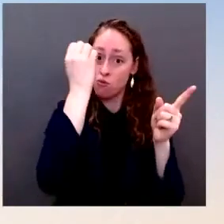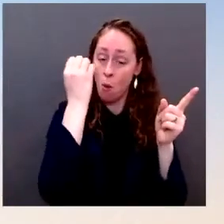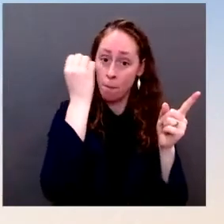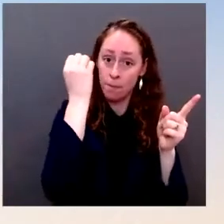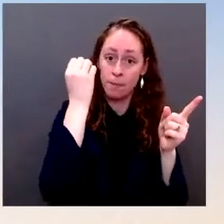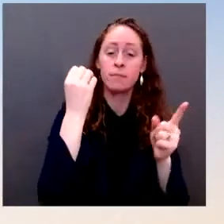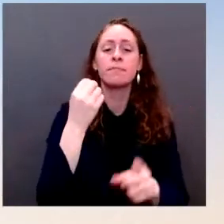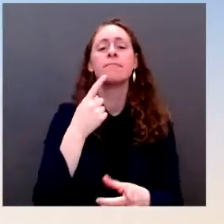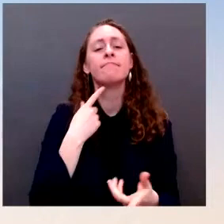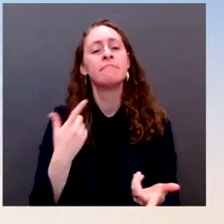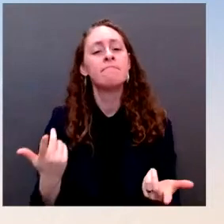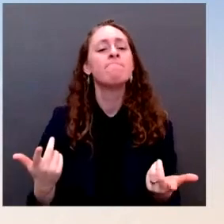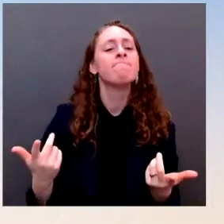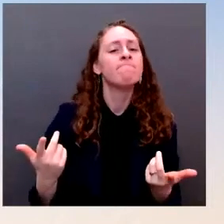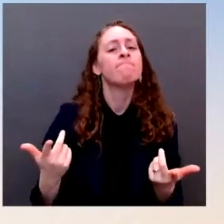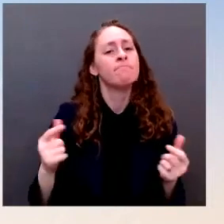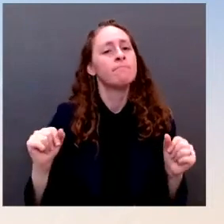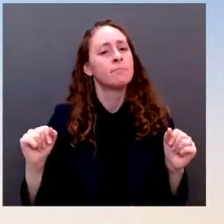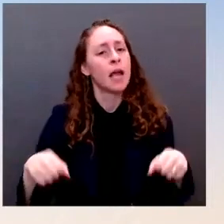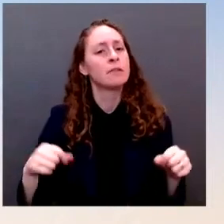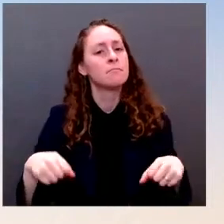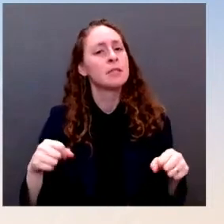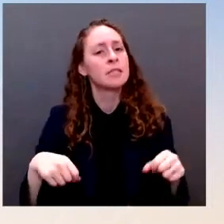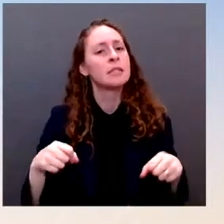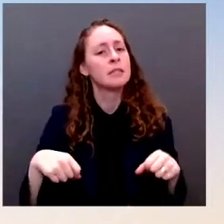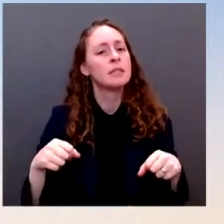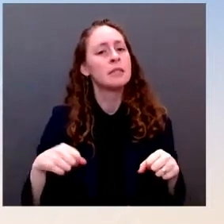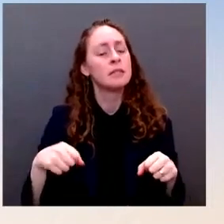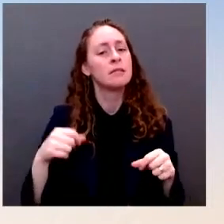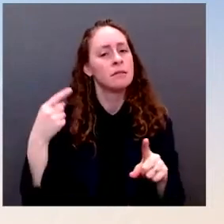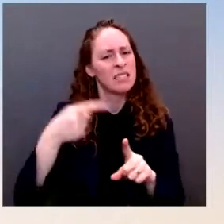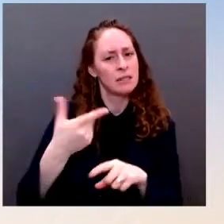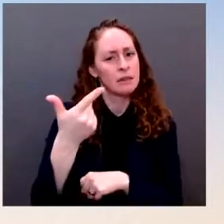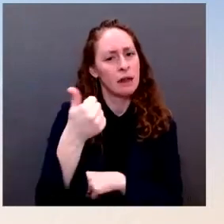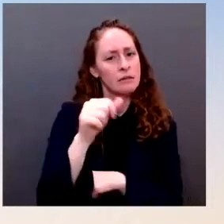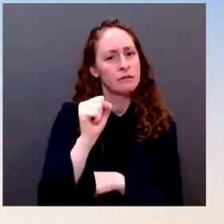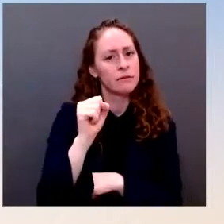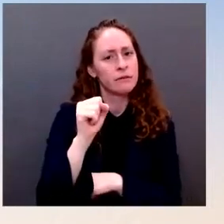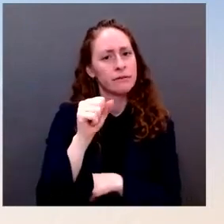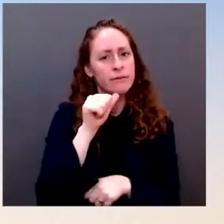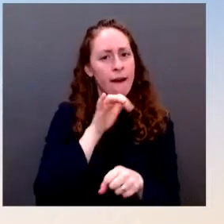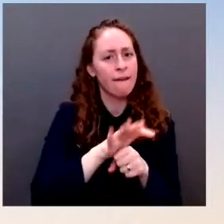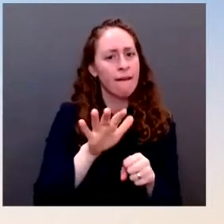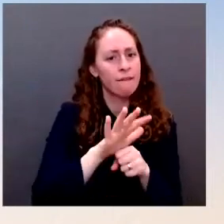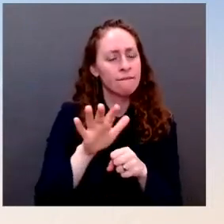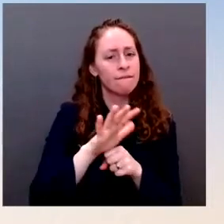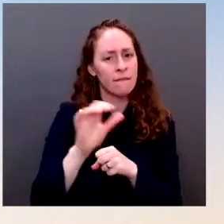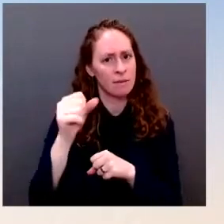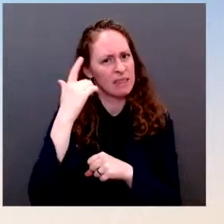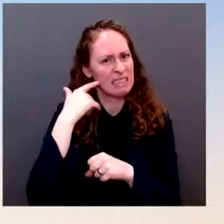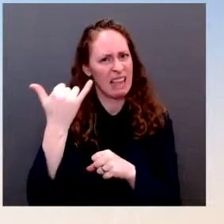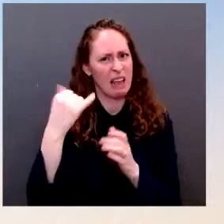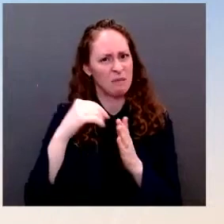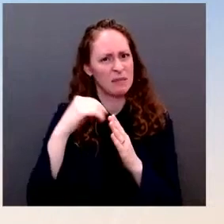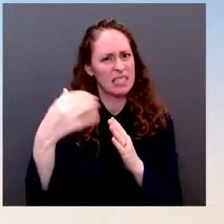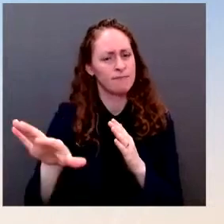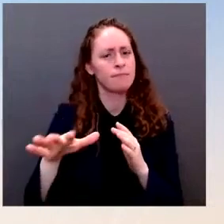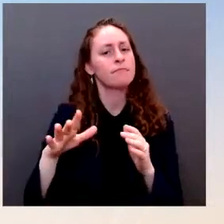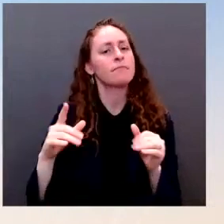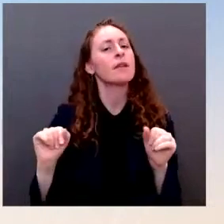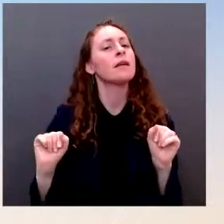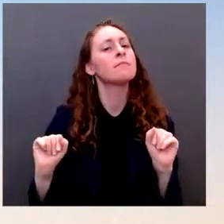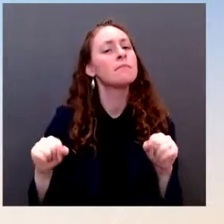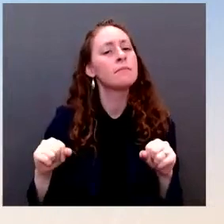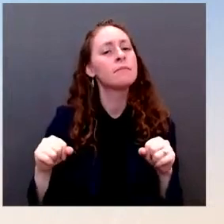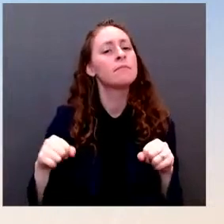experiencing high gas prices, but I think you're asking as it relates to a potential invasion. That is something we've been very mindful of and in touch with our European partners